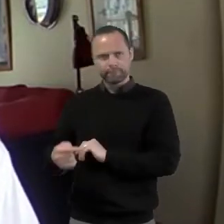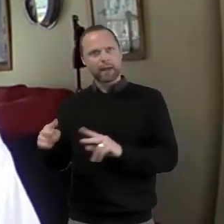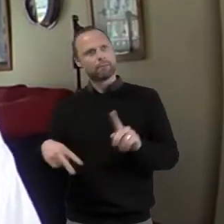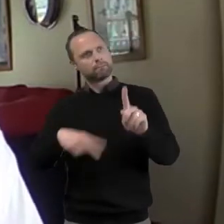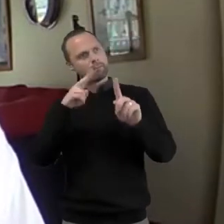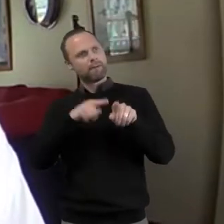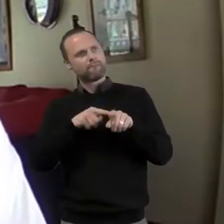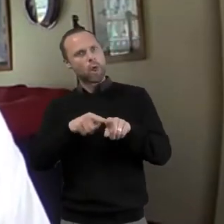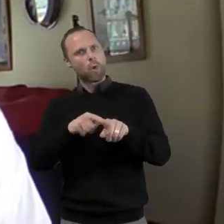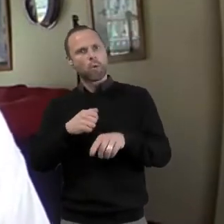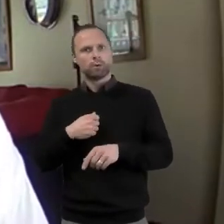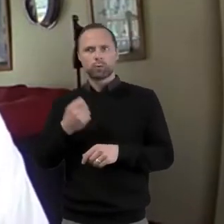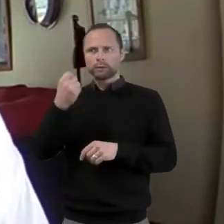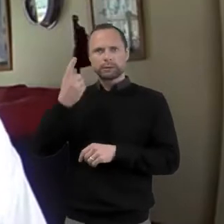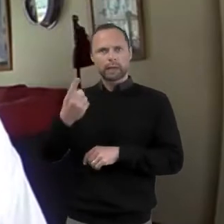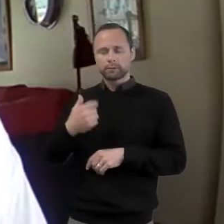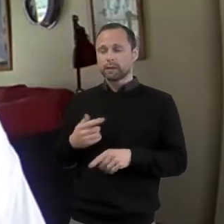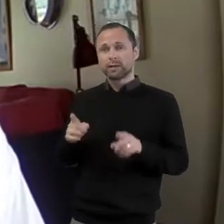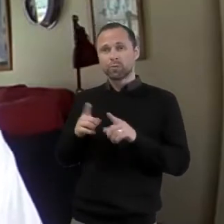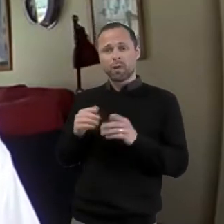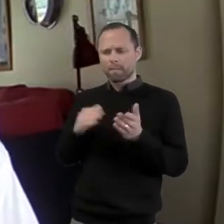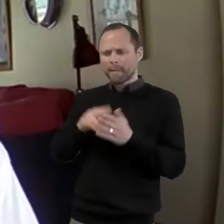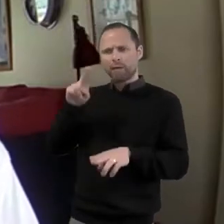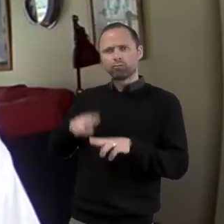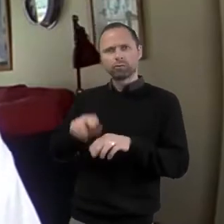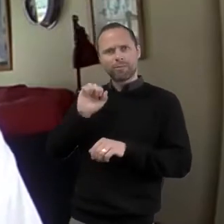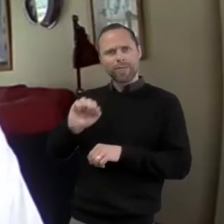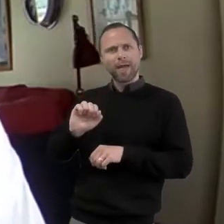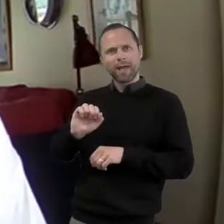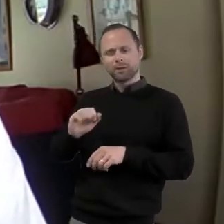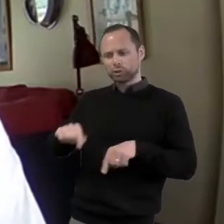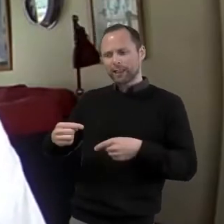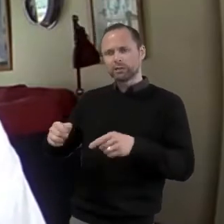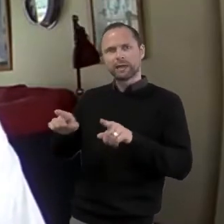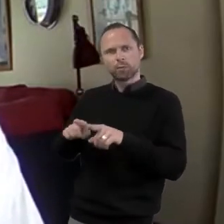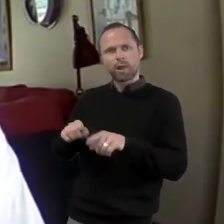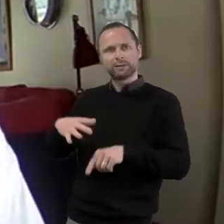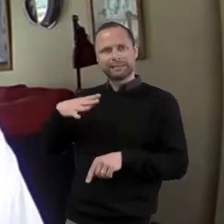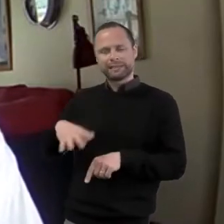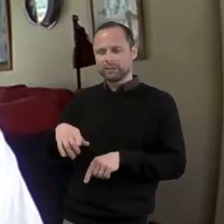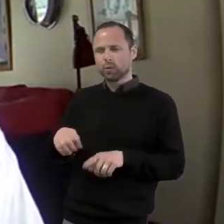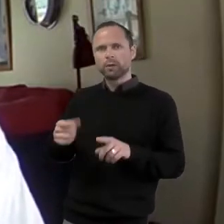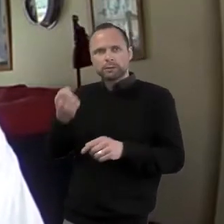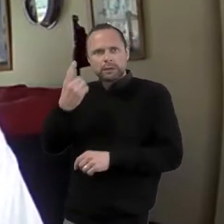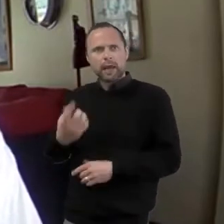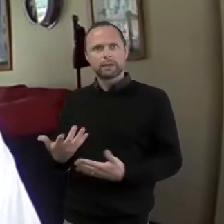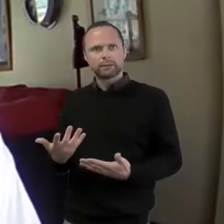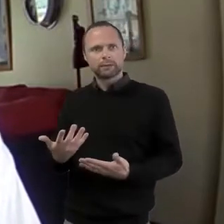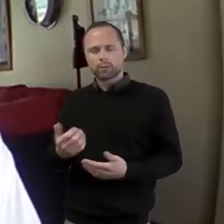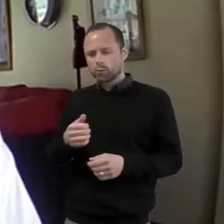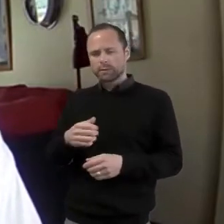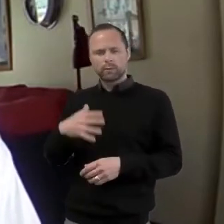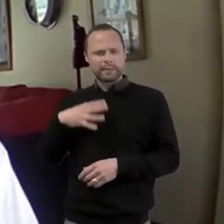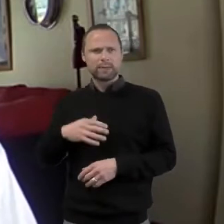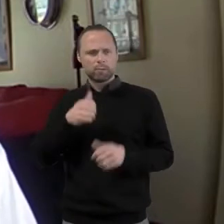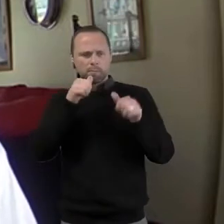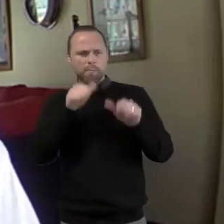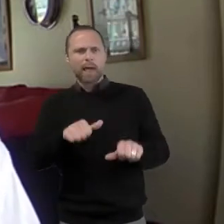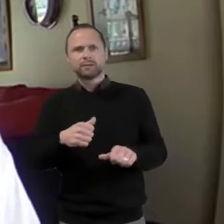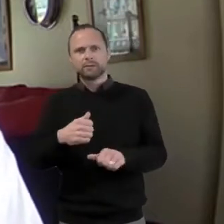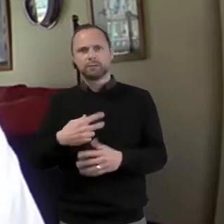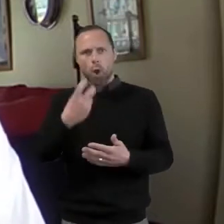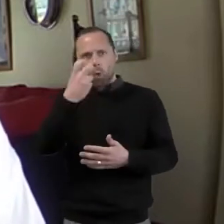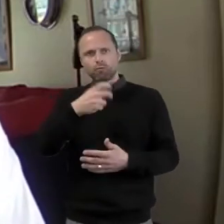journey. And we need to bless the older generations who have missed the love and life and